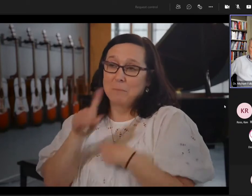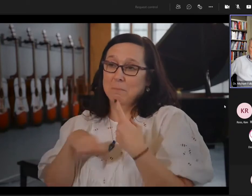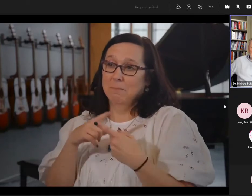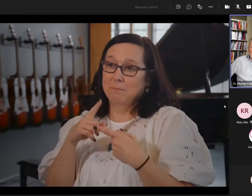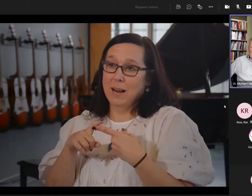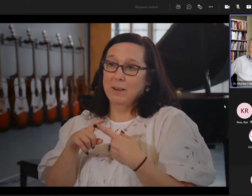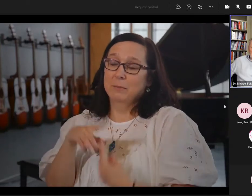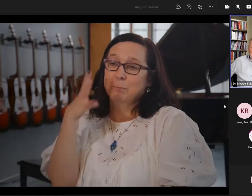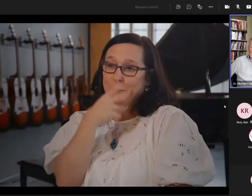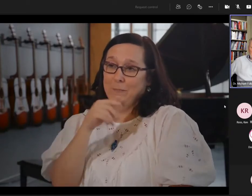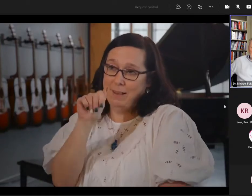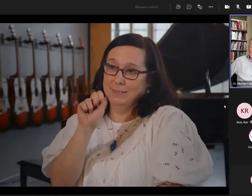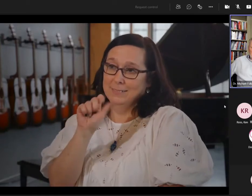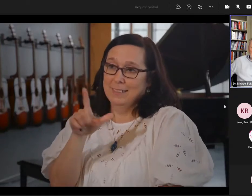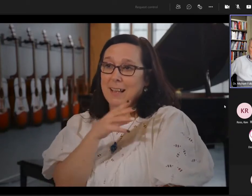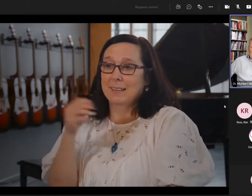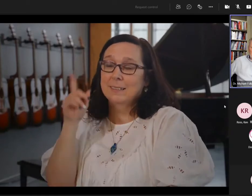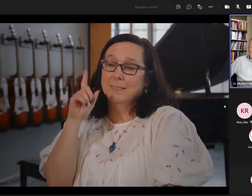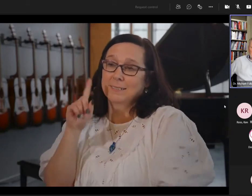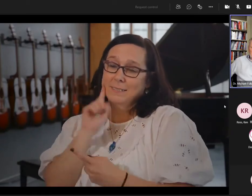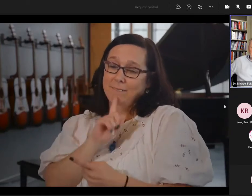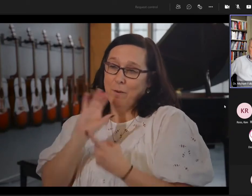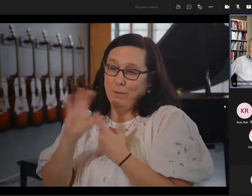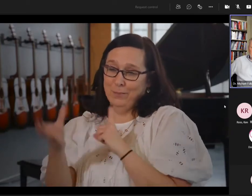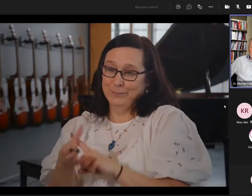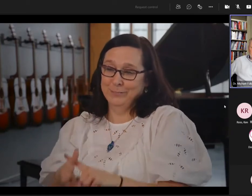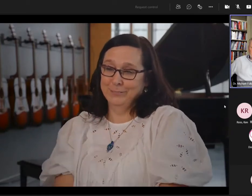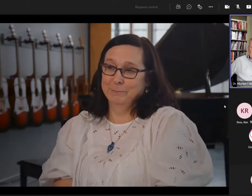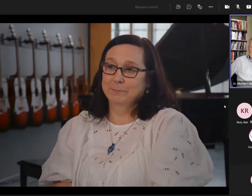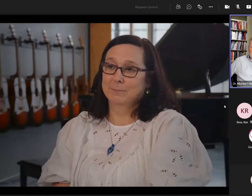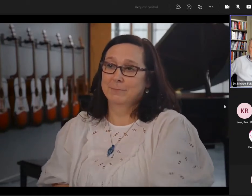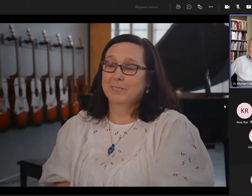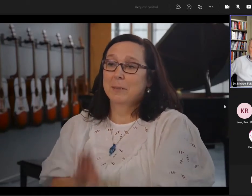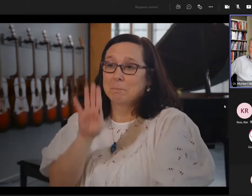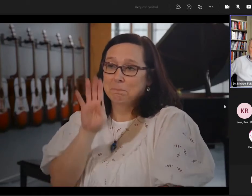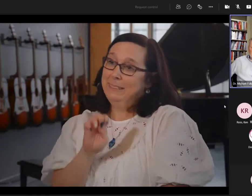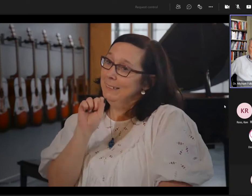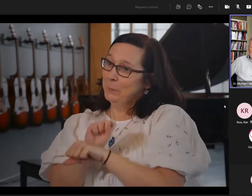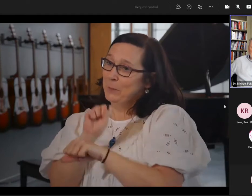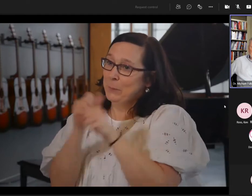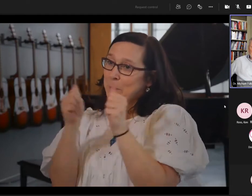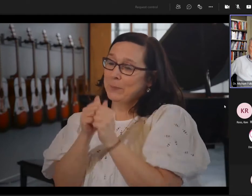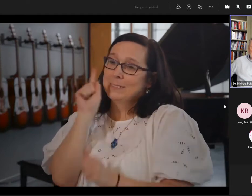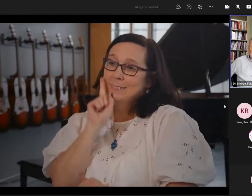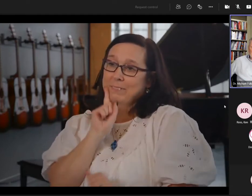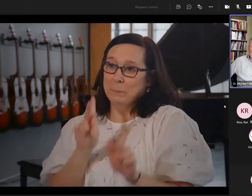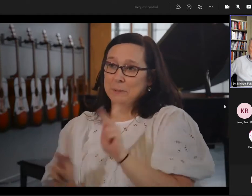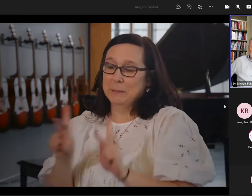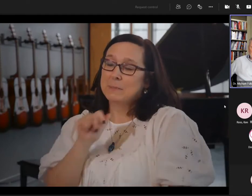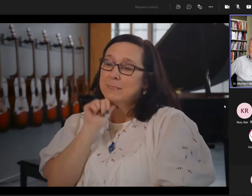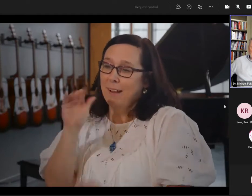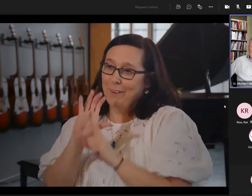i want to spread deaf awareness of our beautiful language of asl and our culture